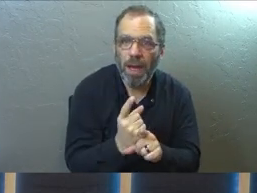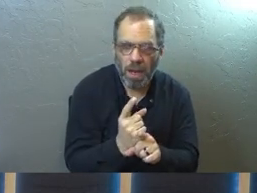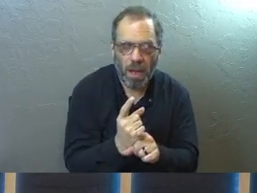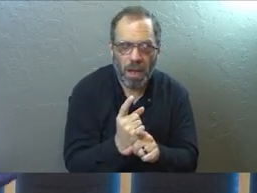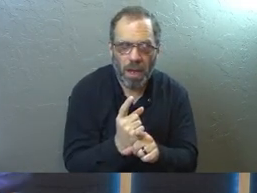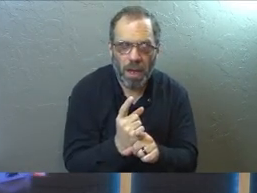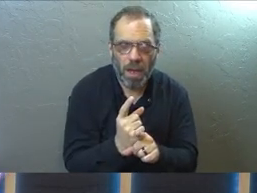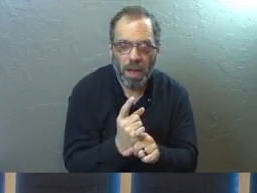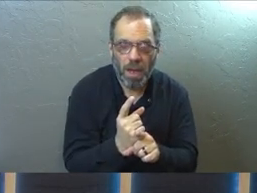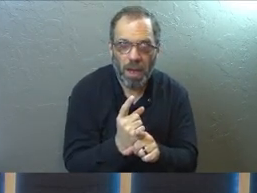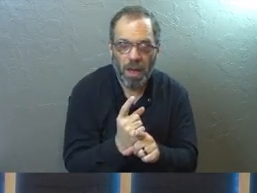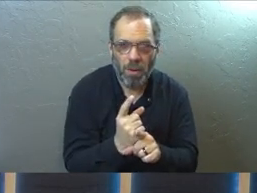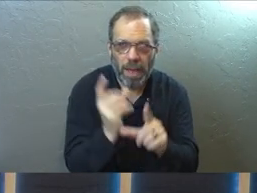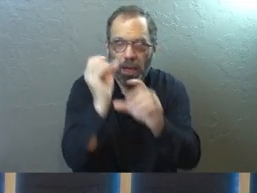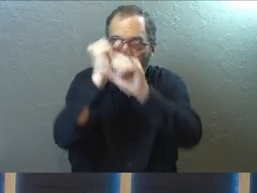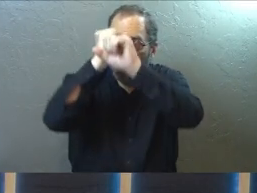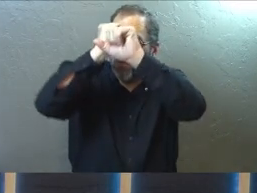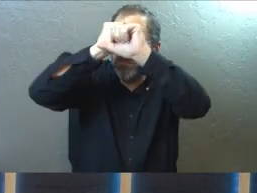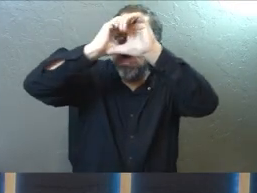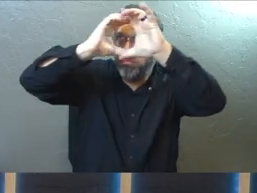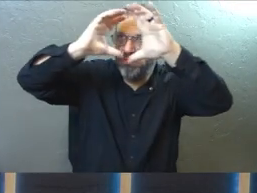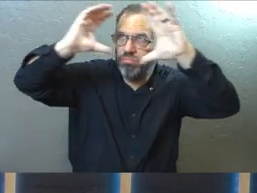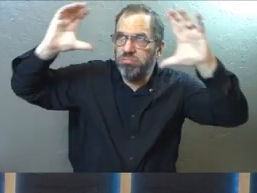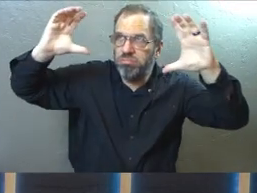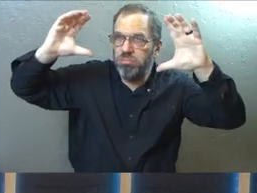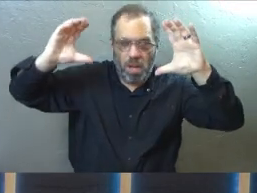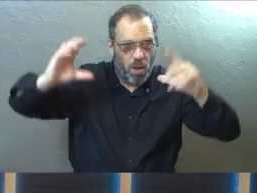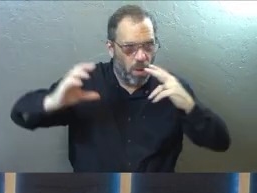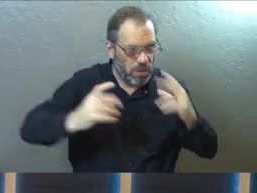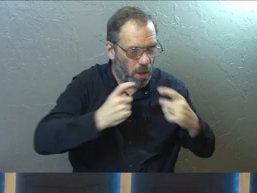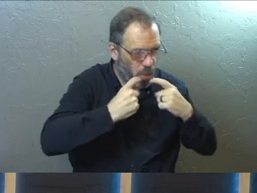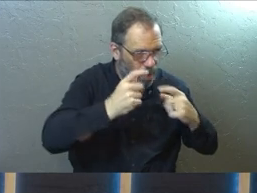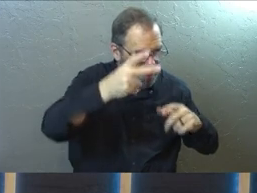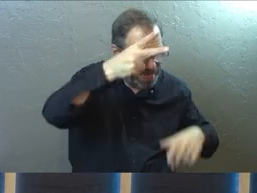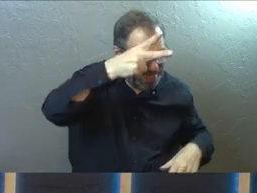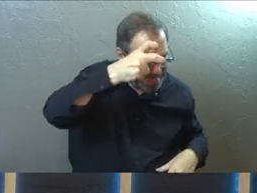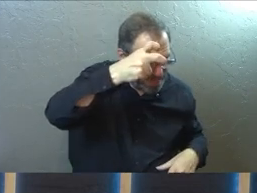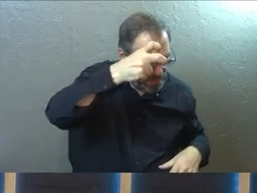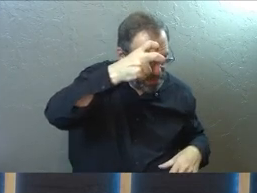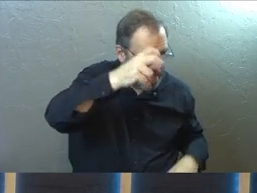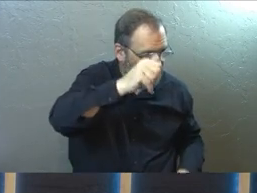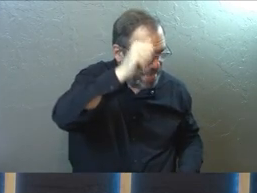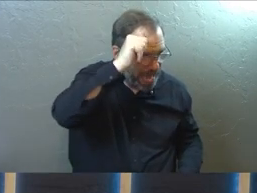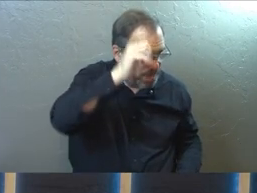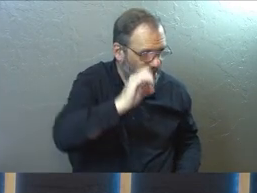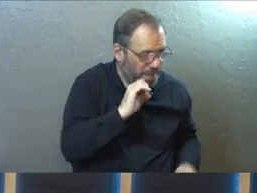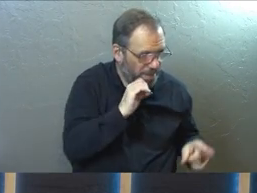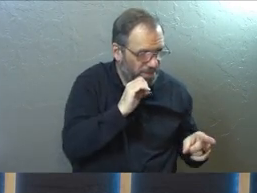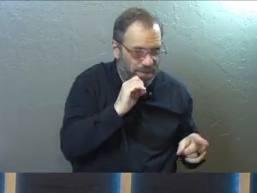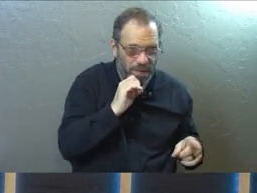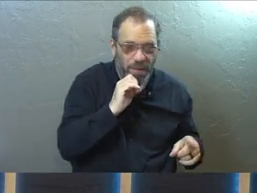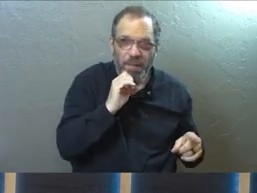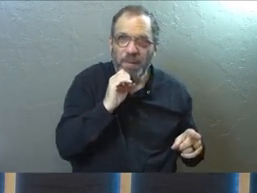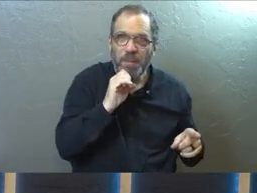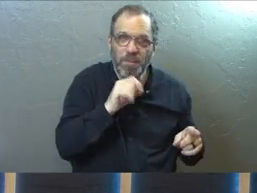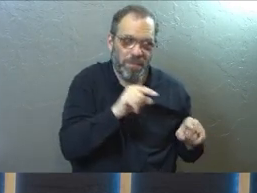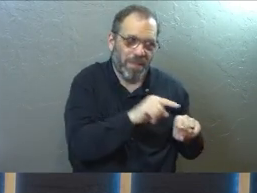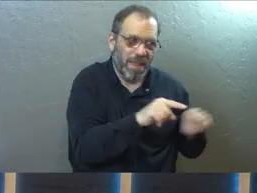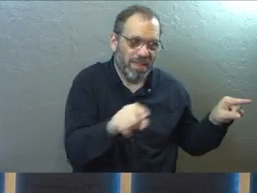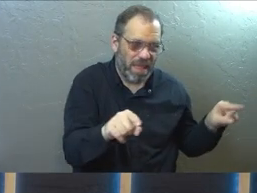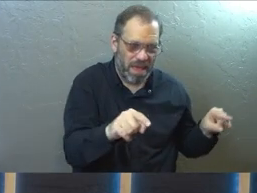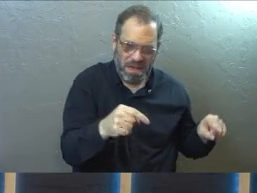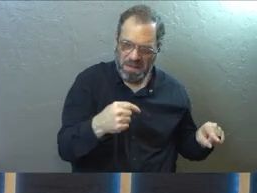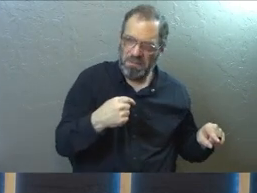You got to hold that picture up against what we saw with Satan and Adam and Eve. They were all about,